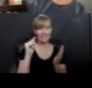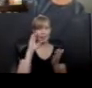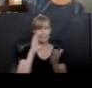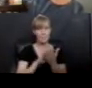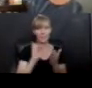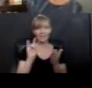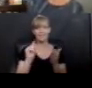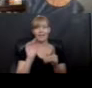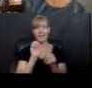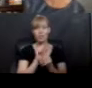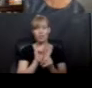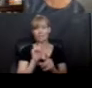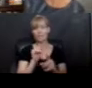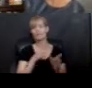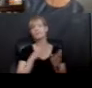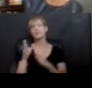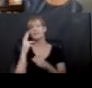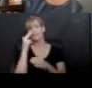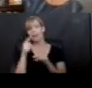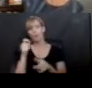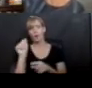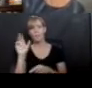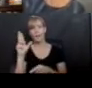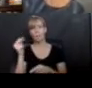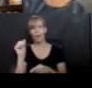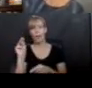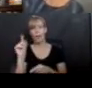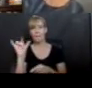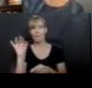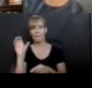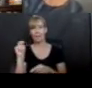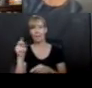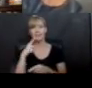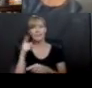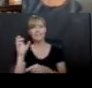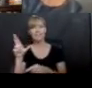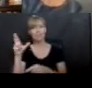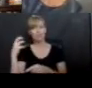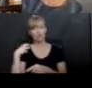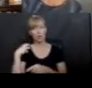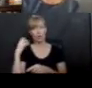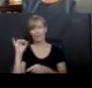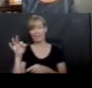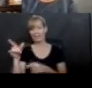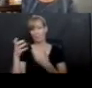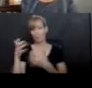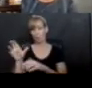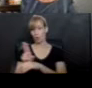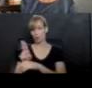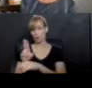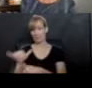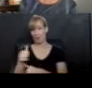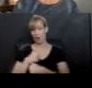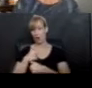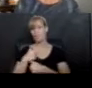inspiring. Here's a funny one from Abraham Lincoln. Dear General, if you do not want to use the army, I would like to borrow it for a few days. That's from the Civil